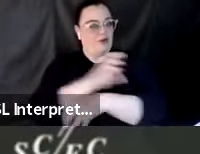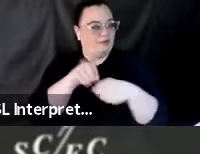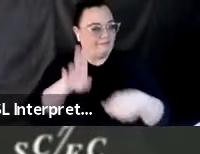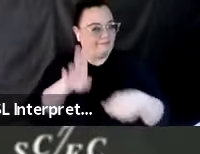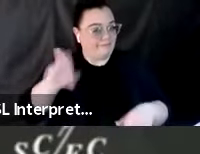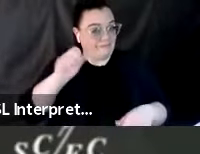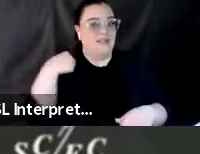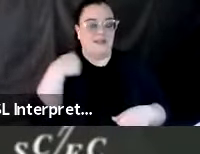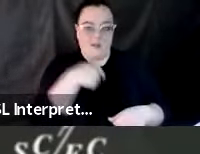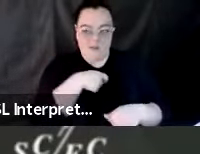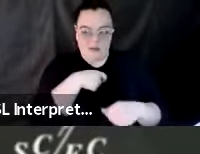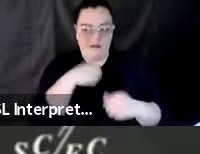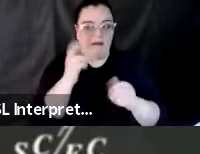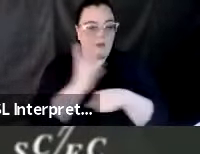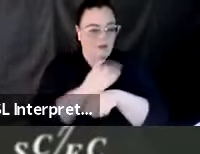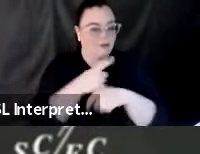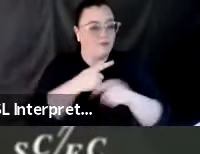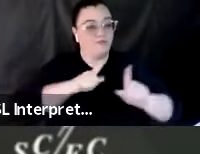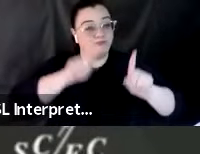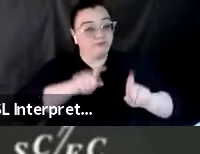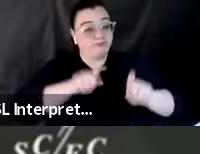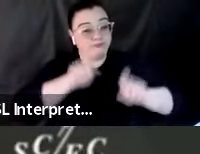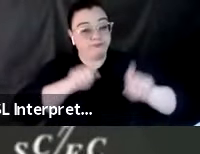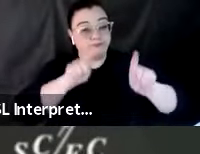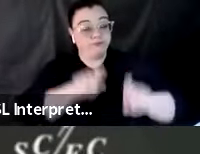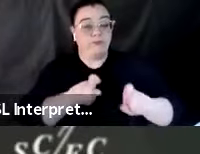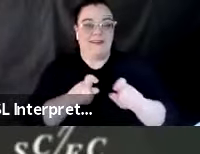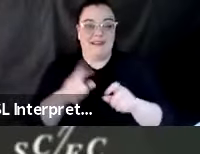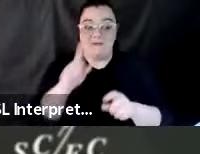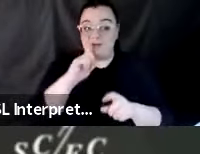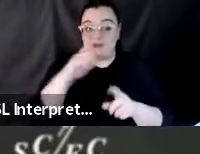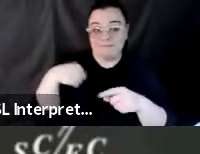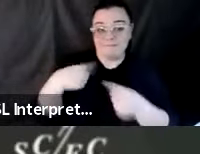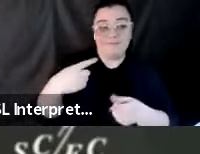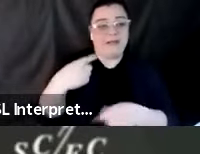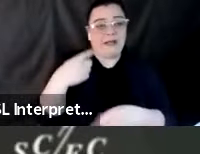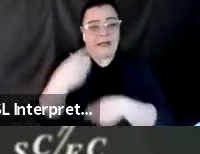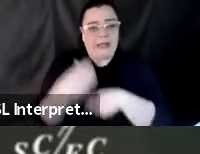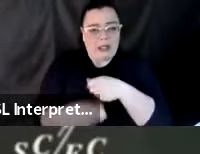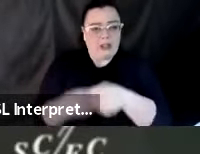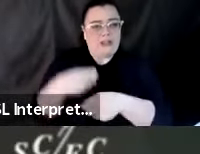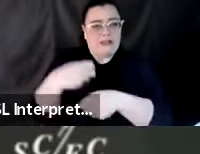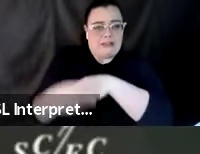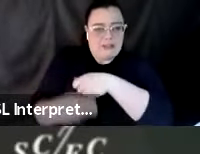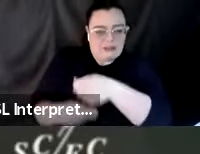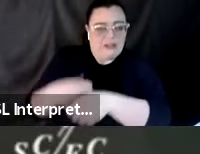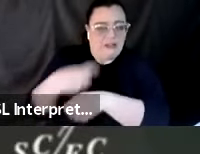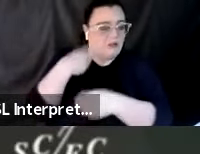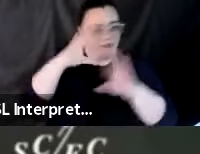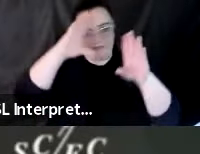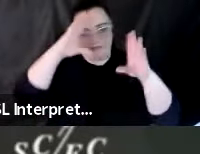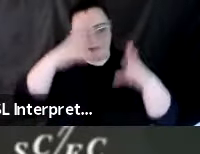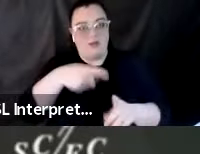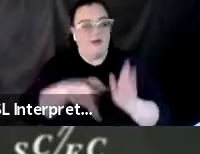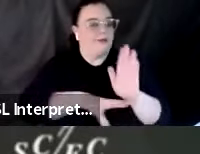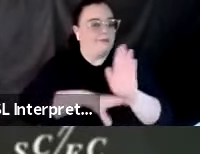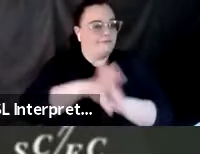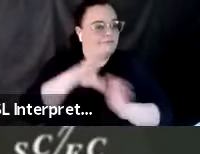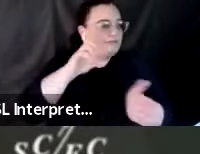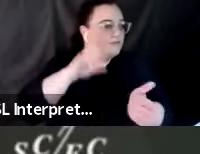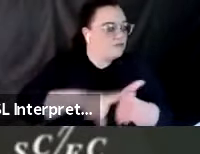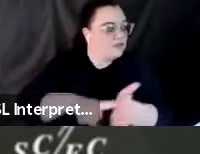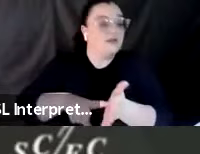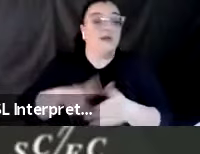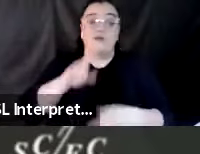Uh, it's been going on for decades at SCEC. And, uh, the, shakeout scenario, uh, uh, came from a